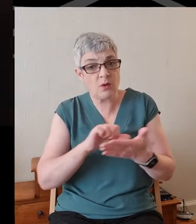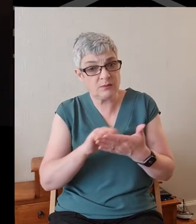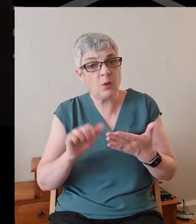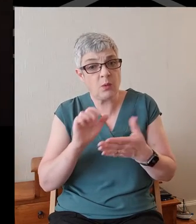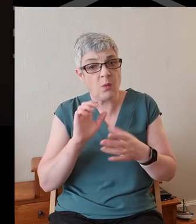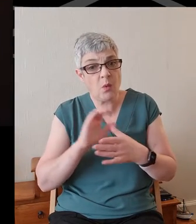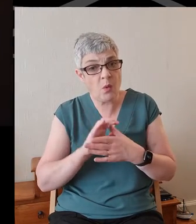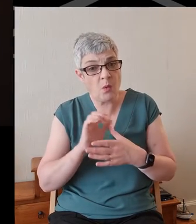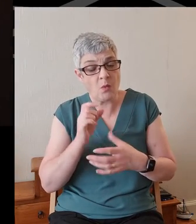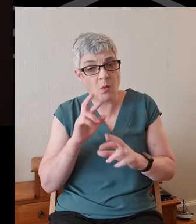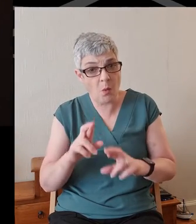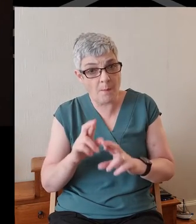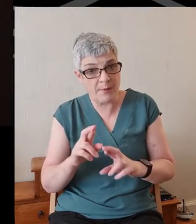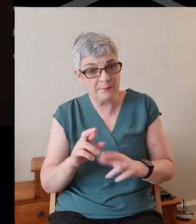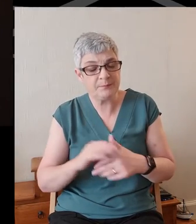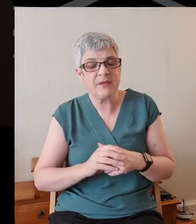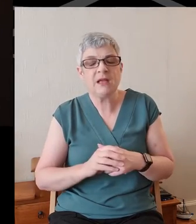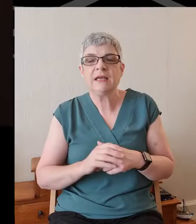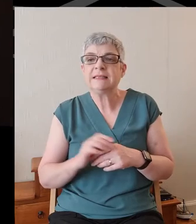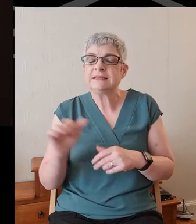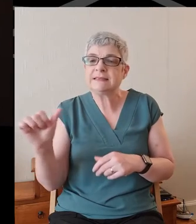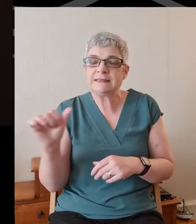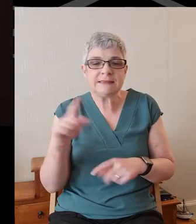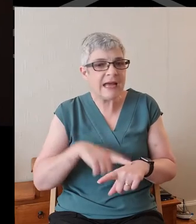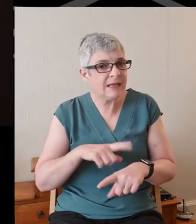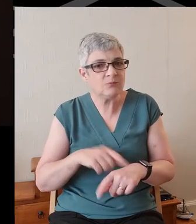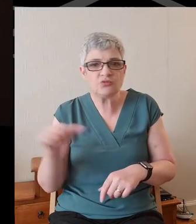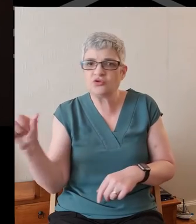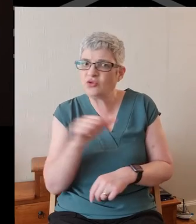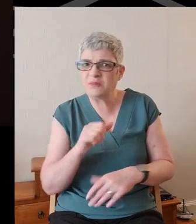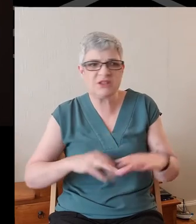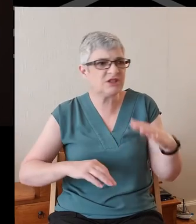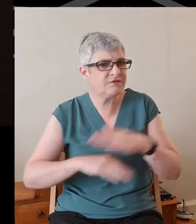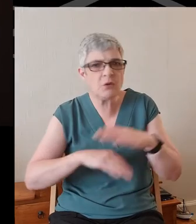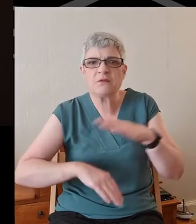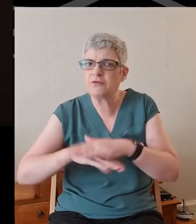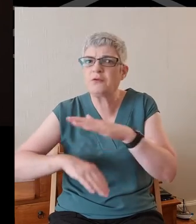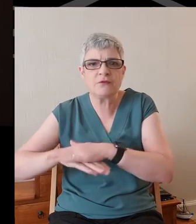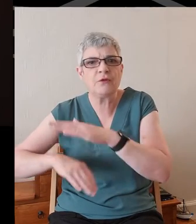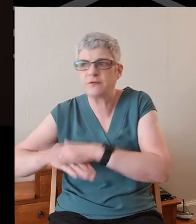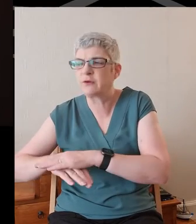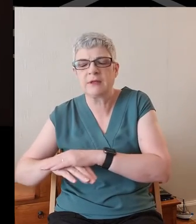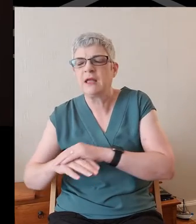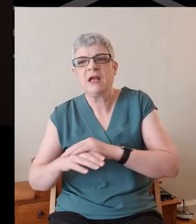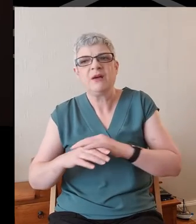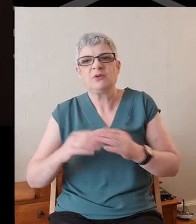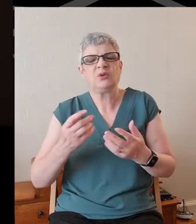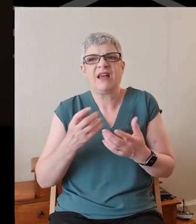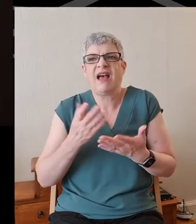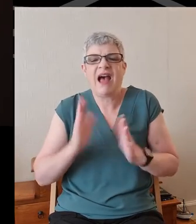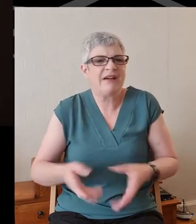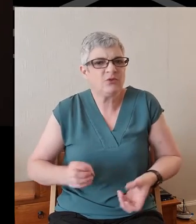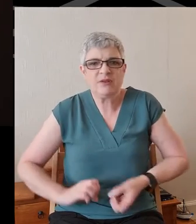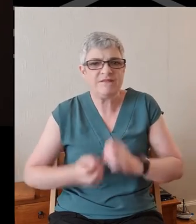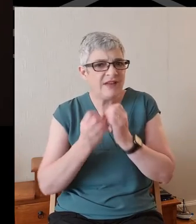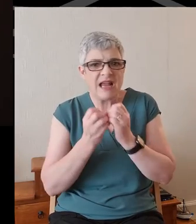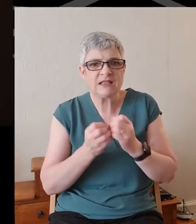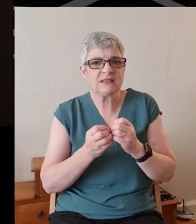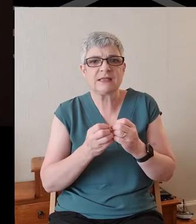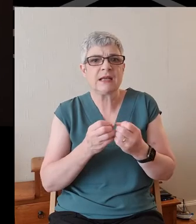Time is not something just to be filled in. We don't have to invent meaning or purpose because they are God-given.